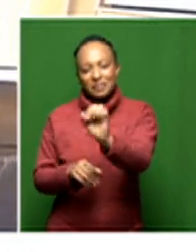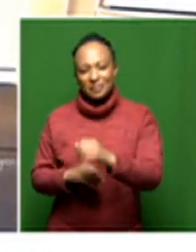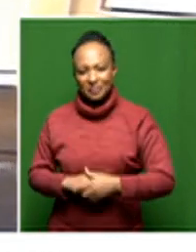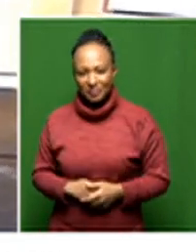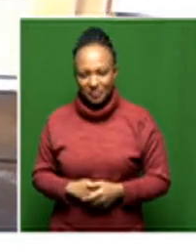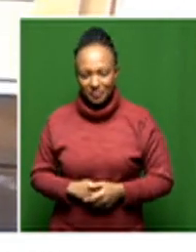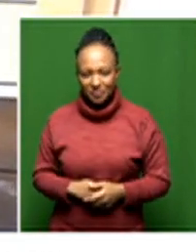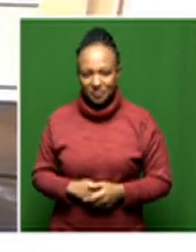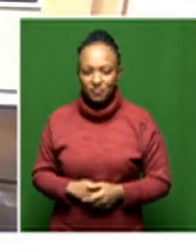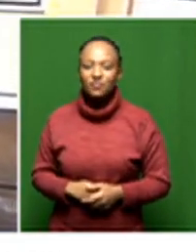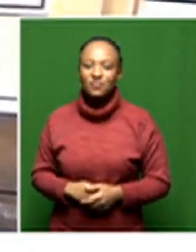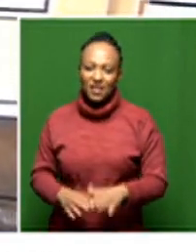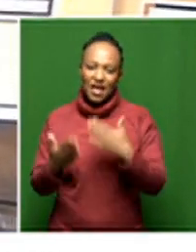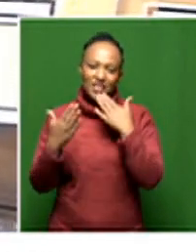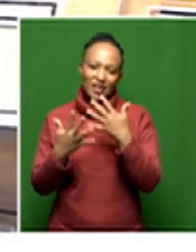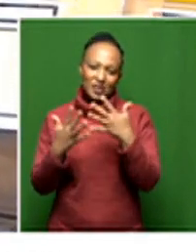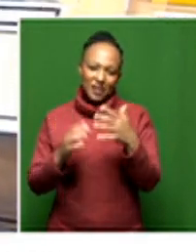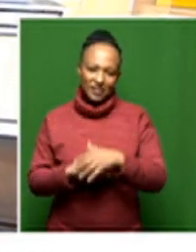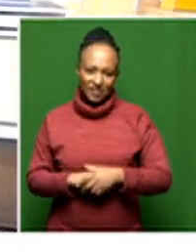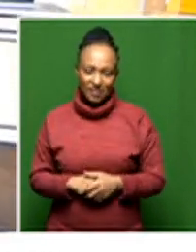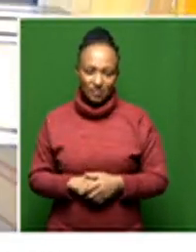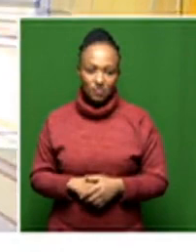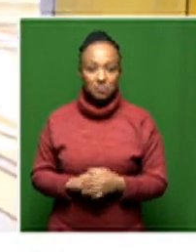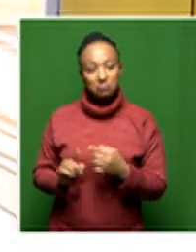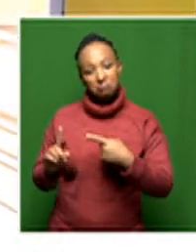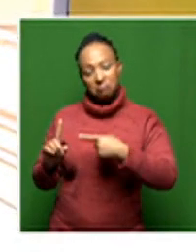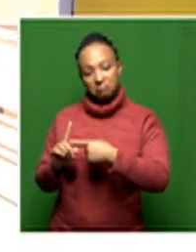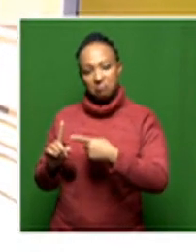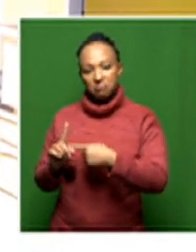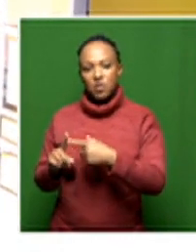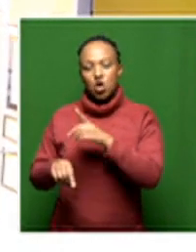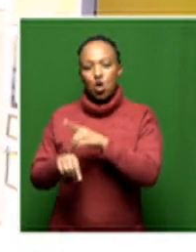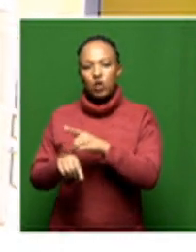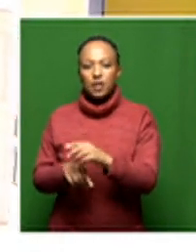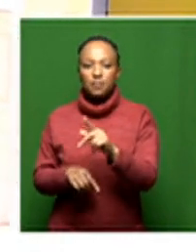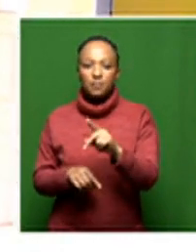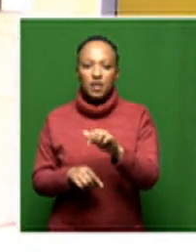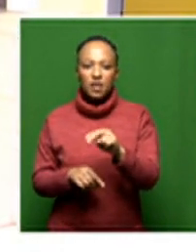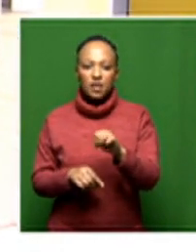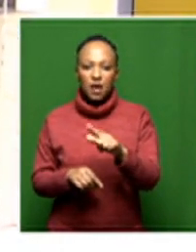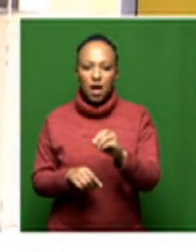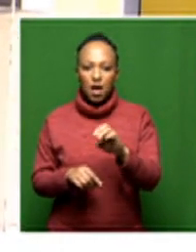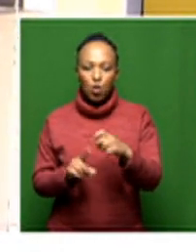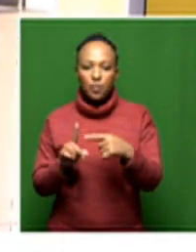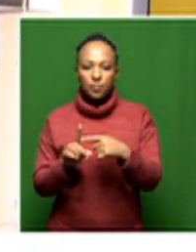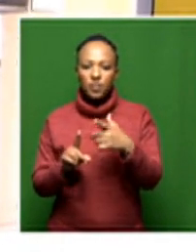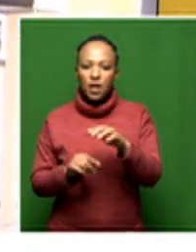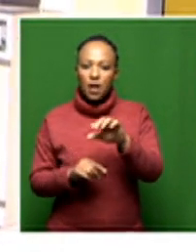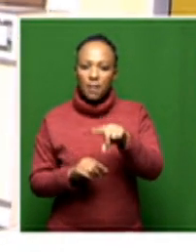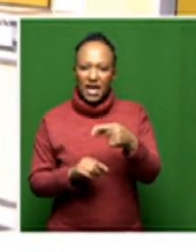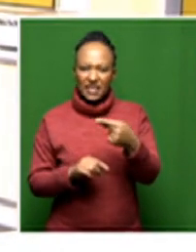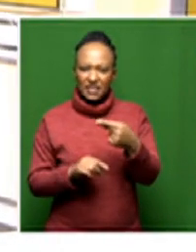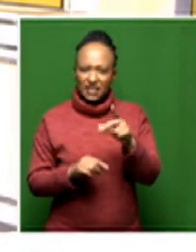thank you so much and that of course was dr kinelue uh postdoctoral